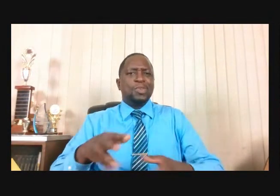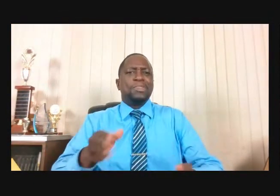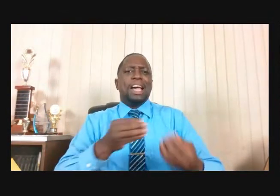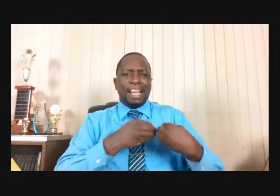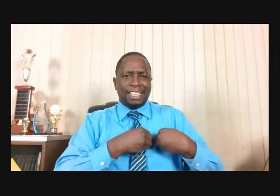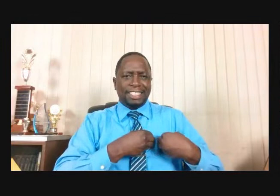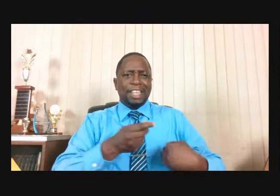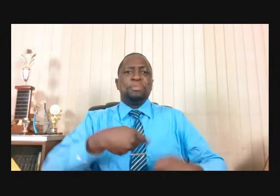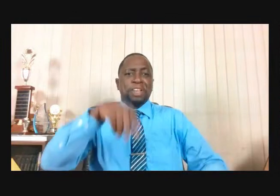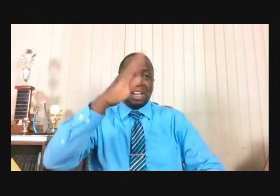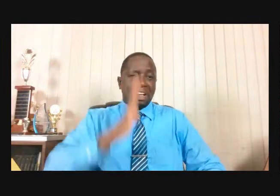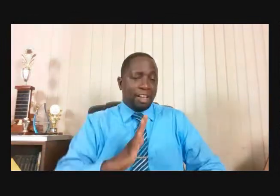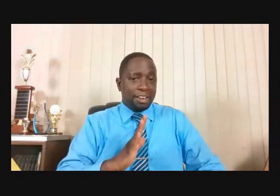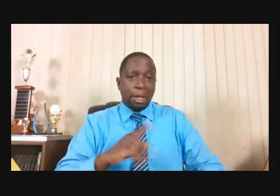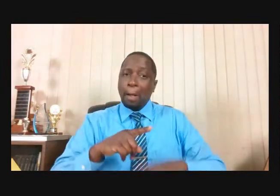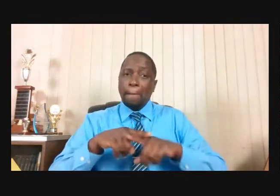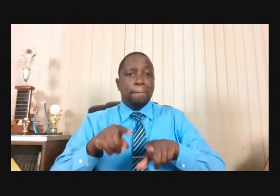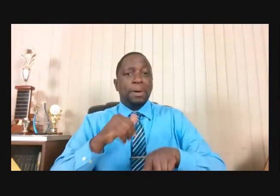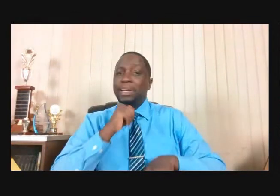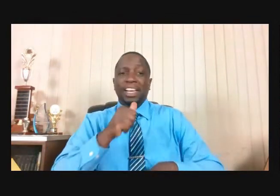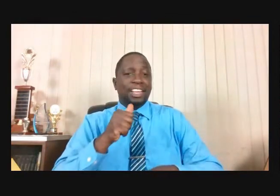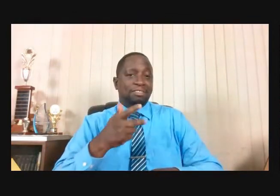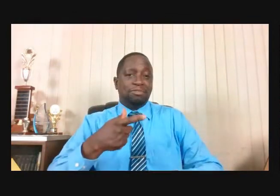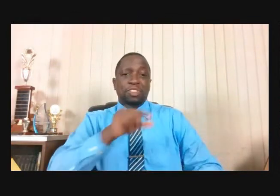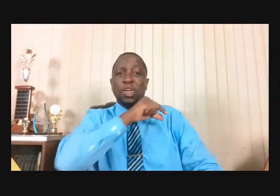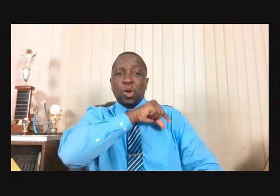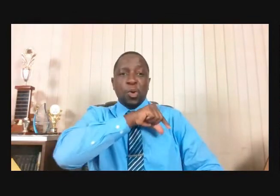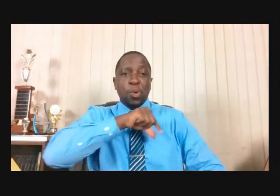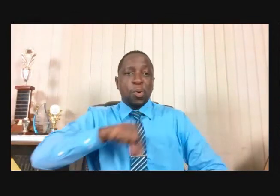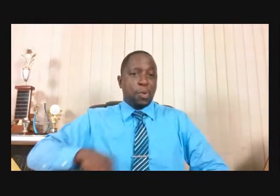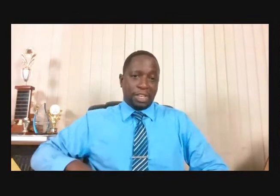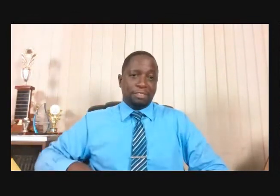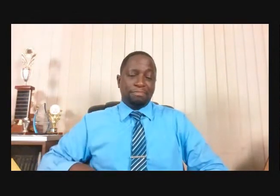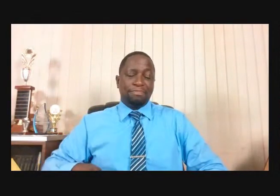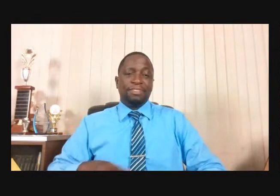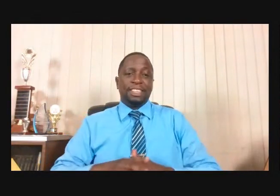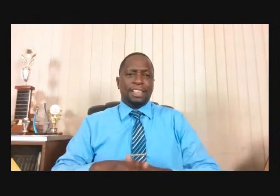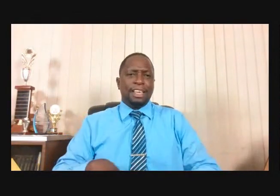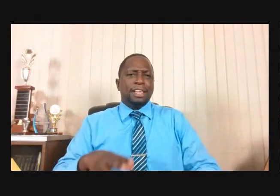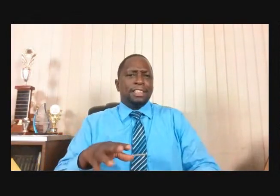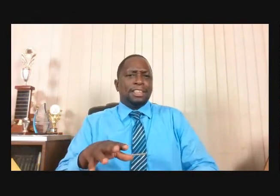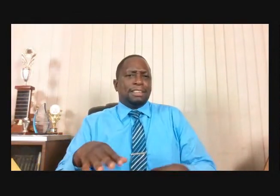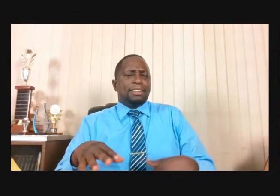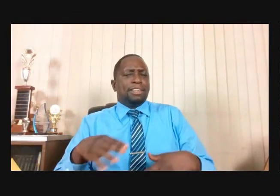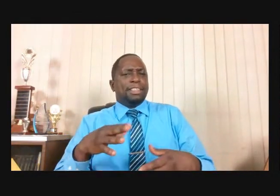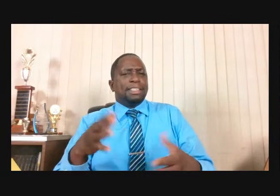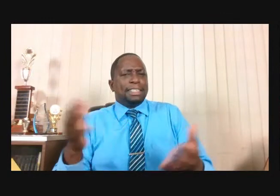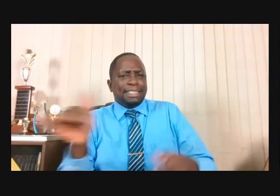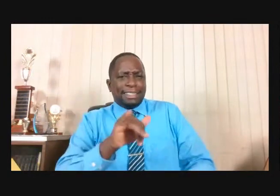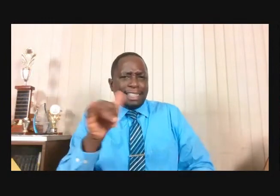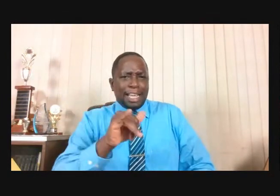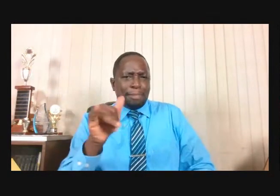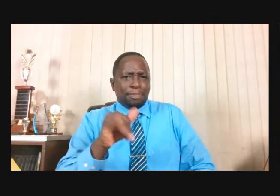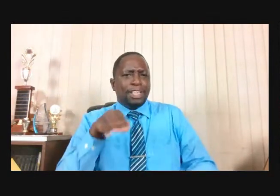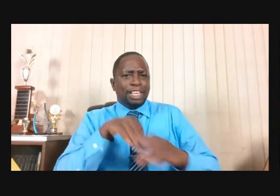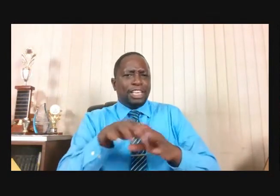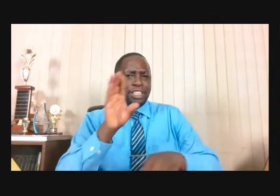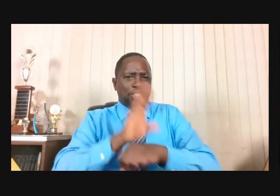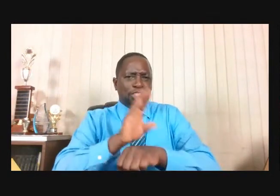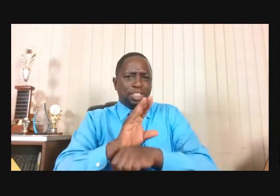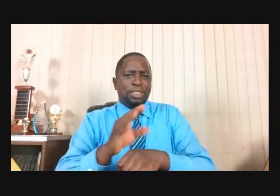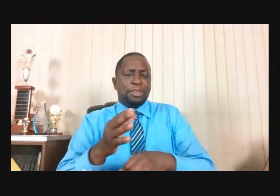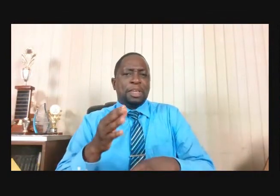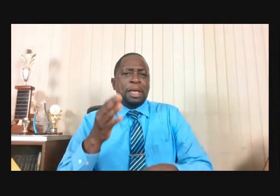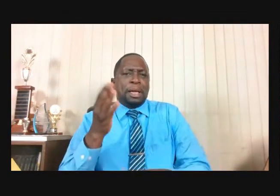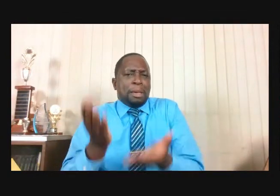You're Looking For The Perfect Pastor And No Pastor Morgan And Pastor Barnaby Comes Close But Guess What